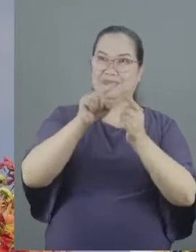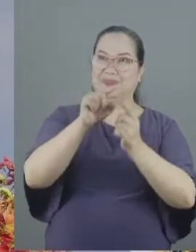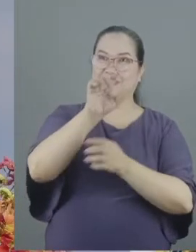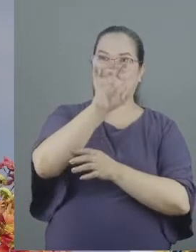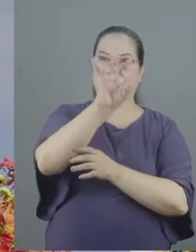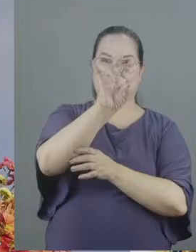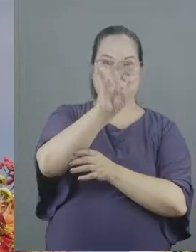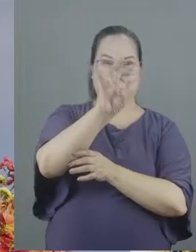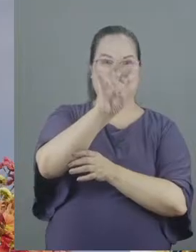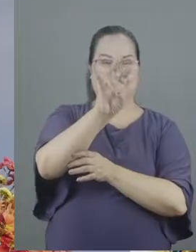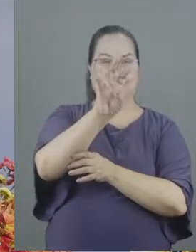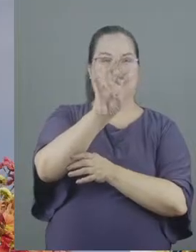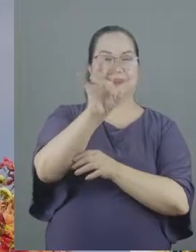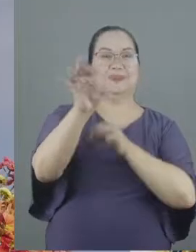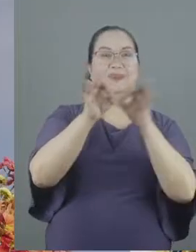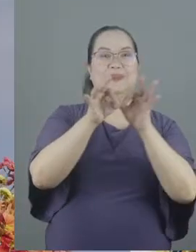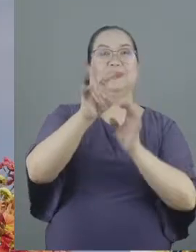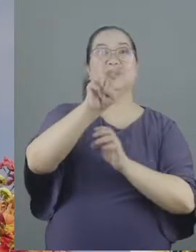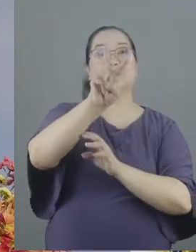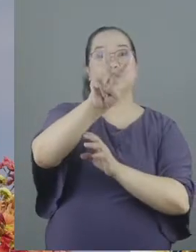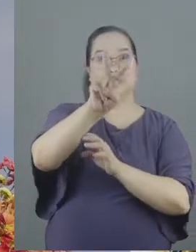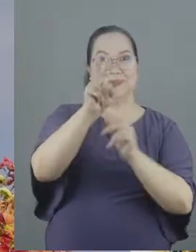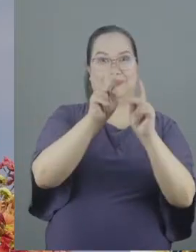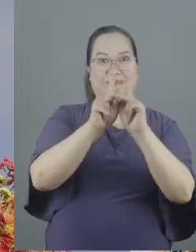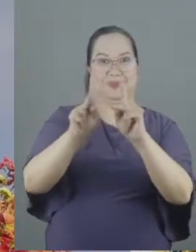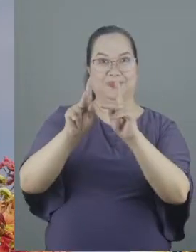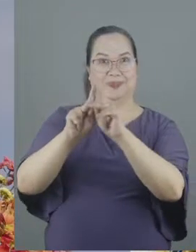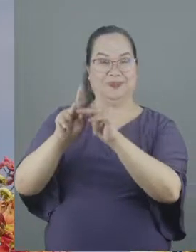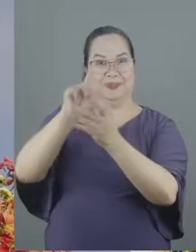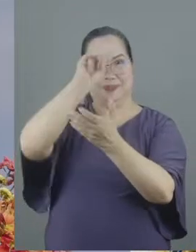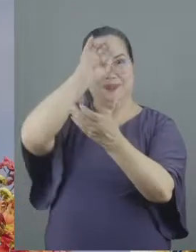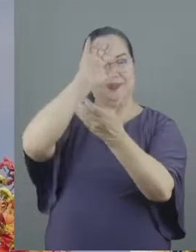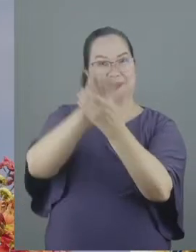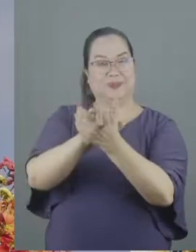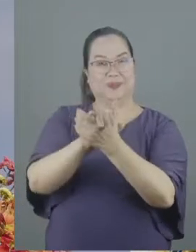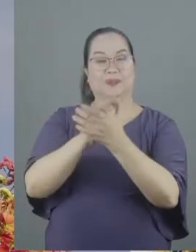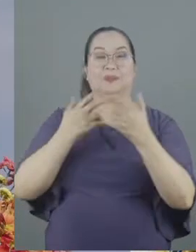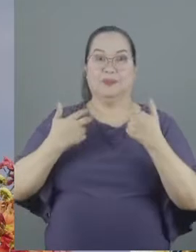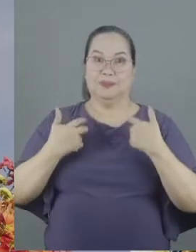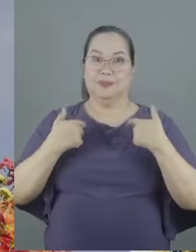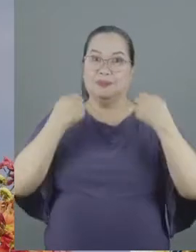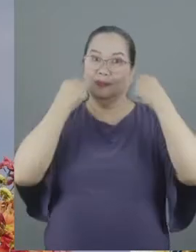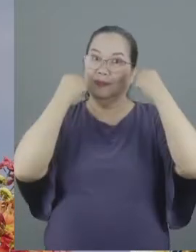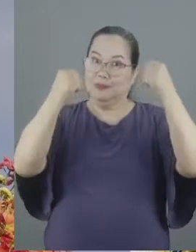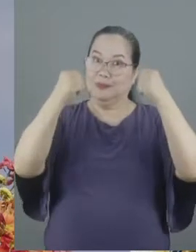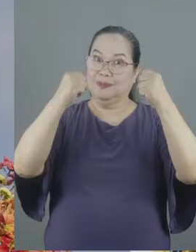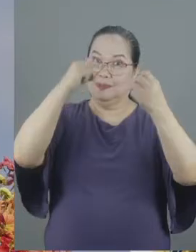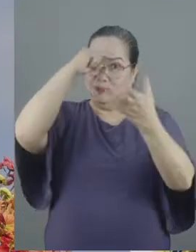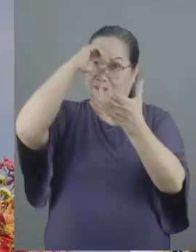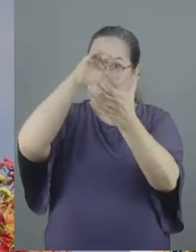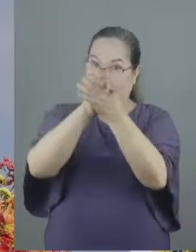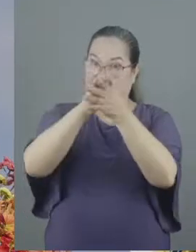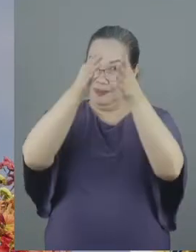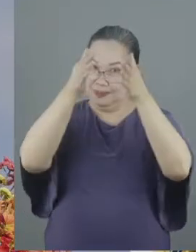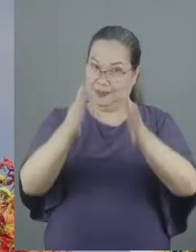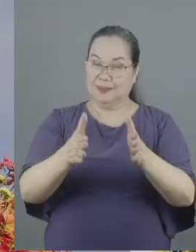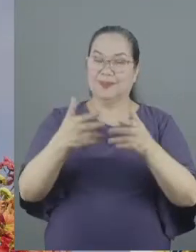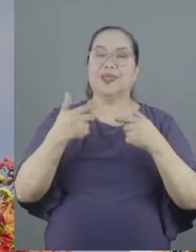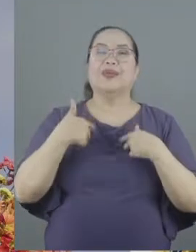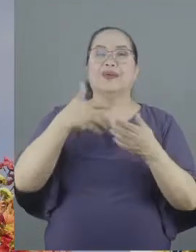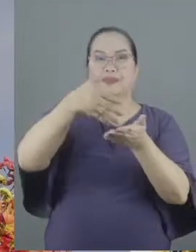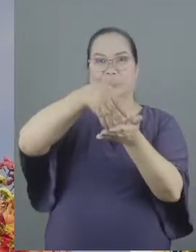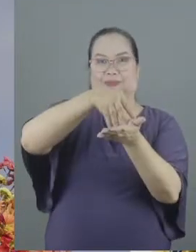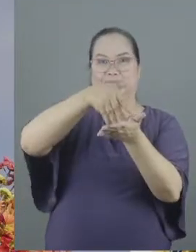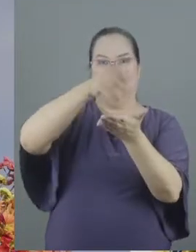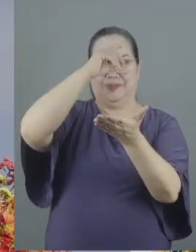describes two different kinds of believers. There are strong believers and there are weak believers.